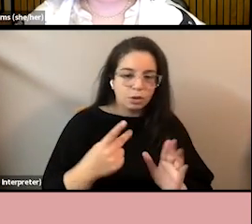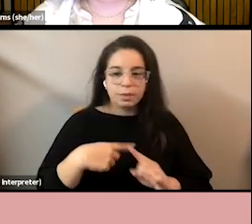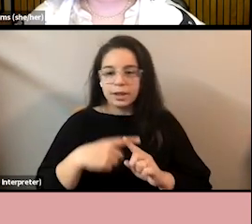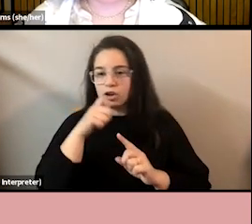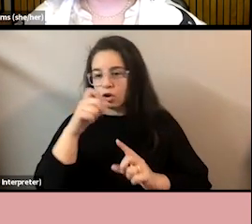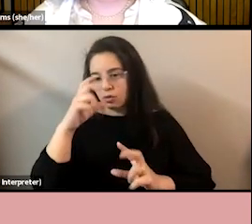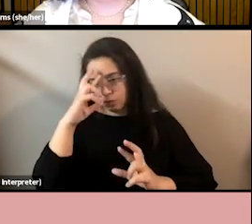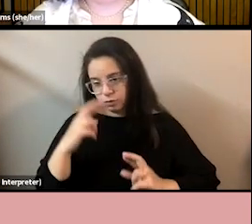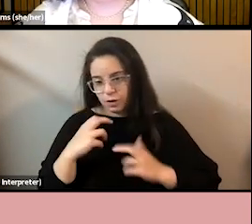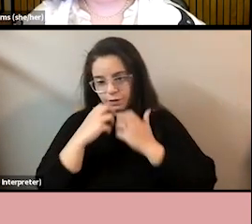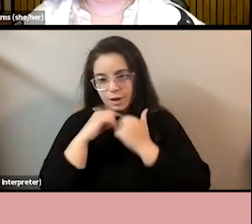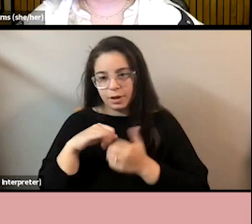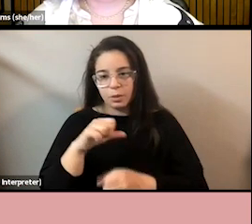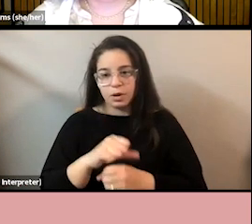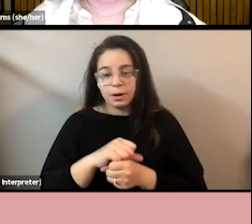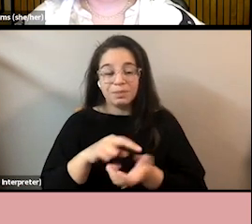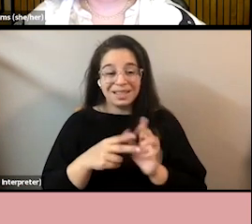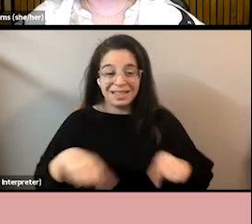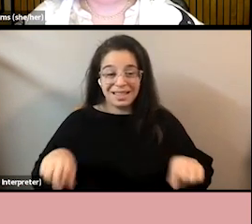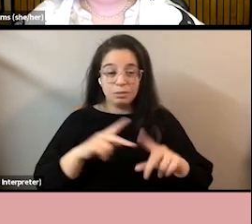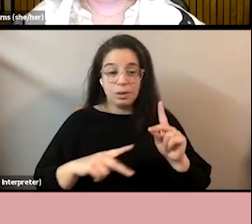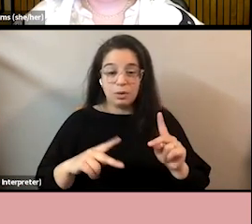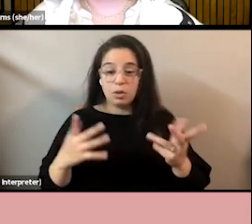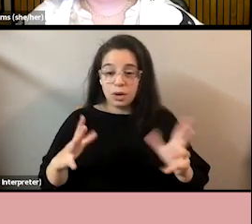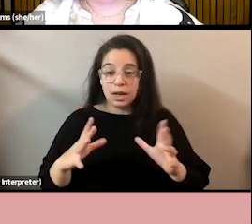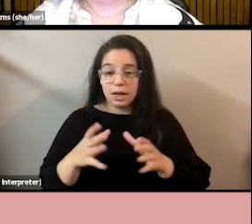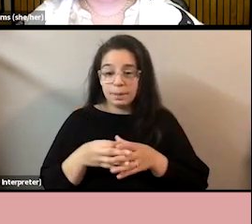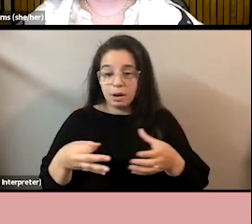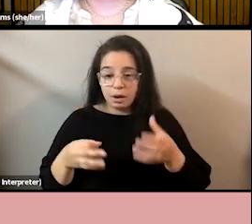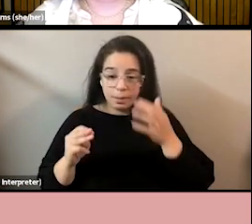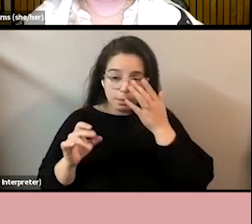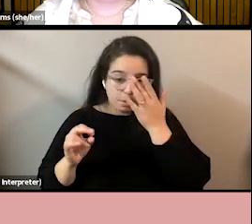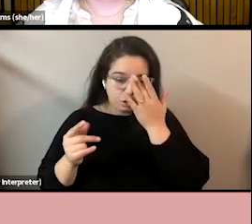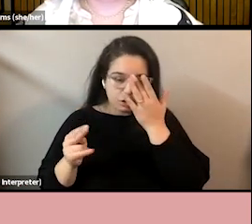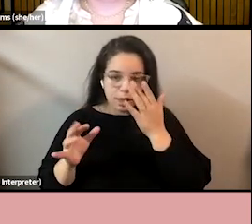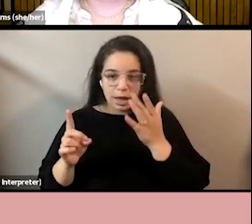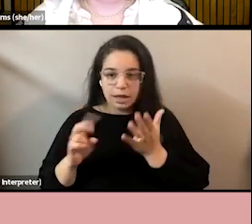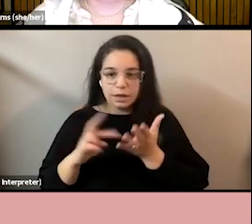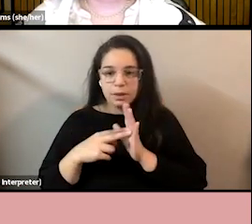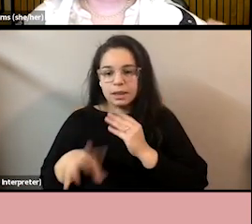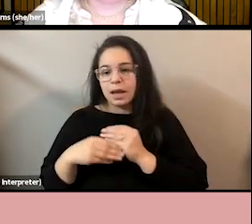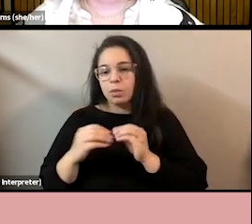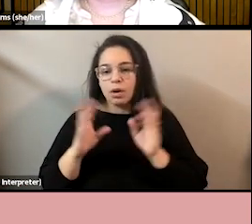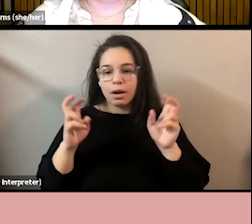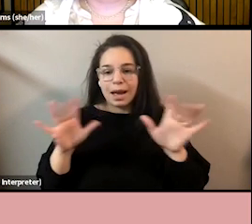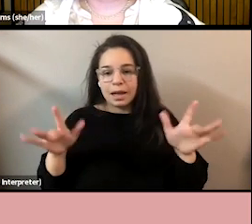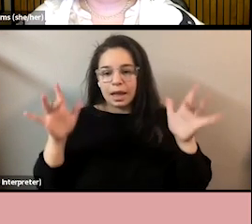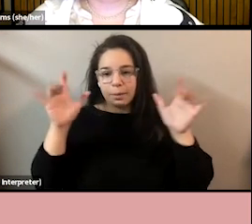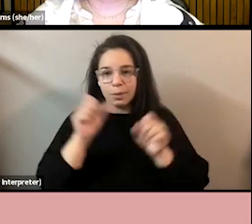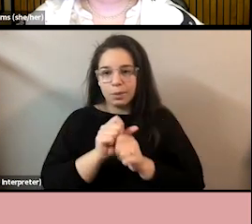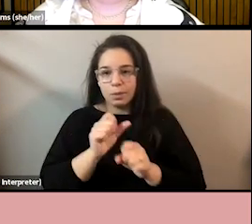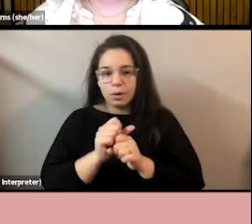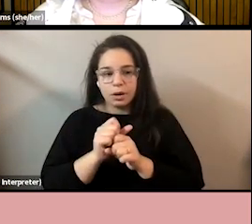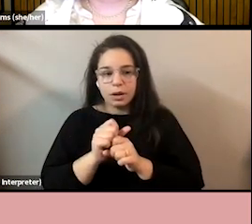that these already marginalized people have less time and capacity to take on what's known as glamour work. They are high profile